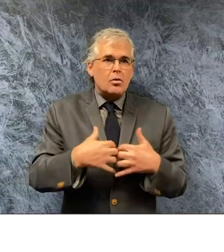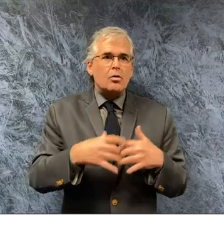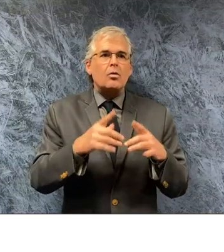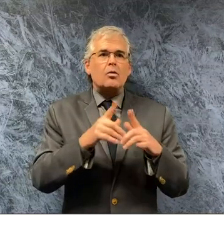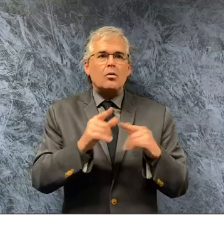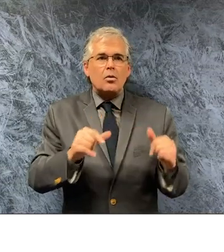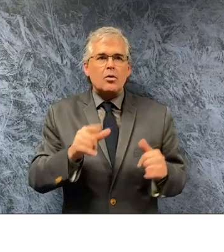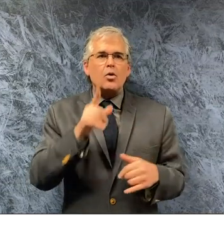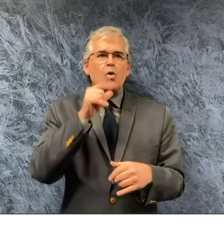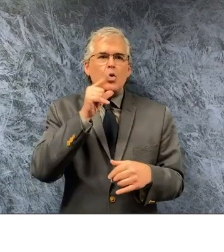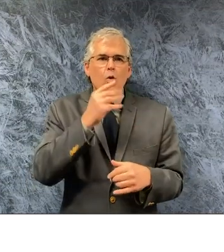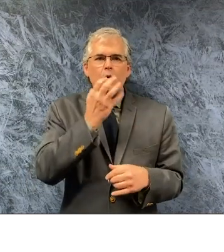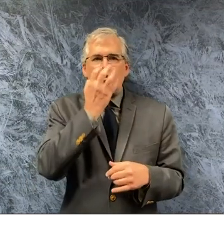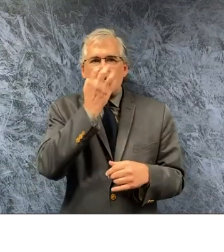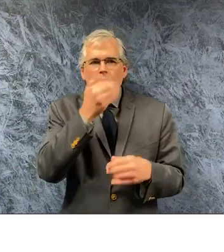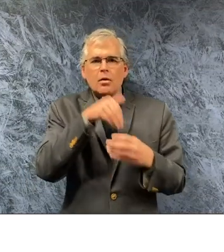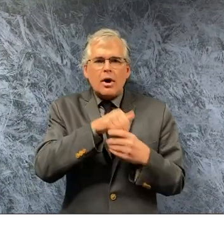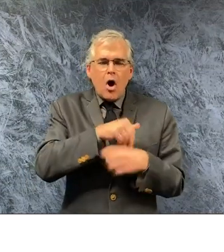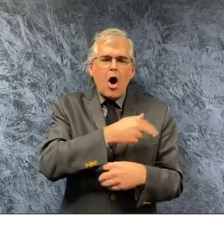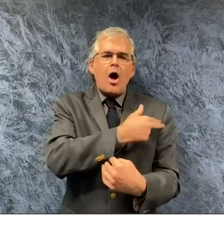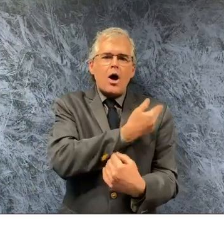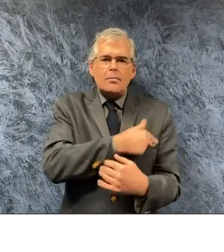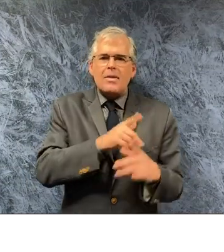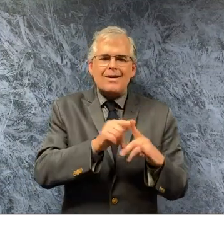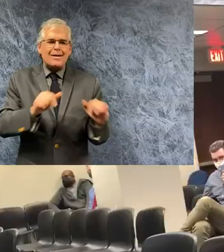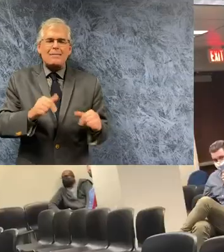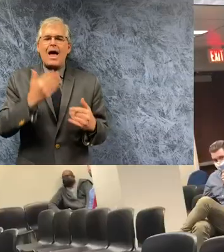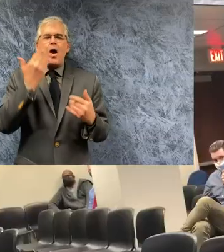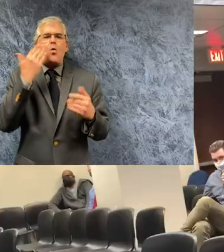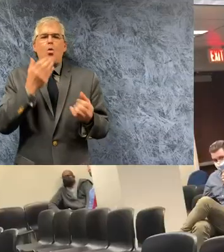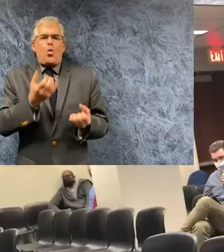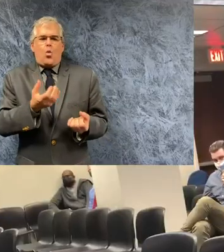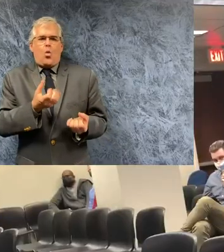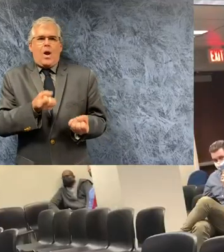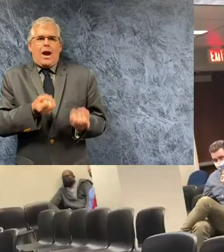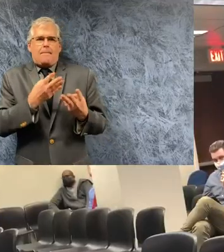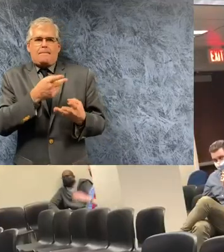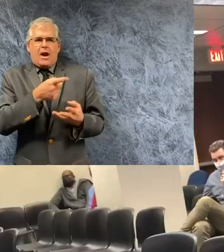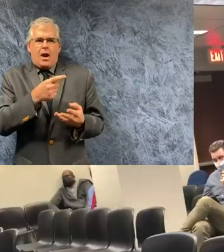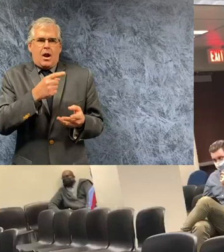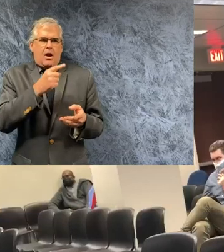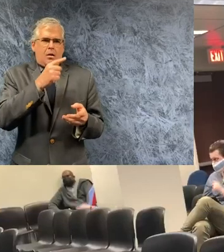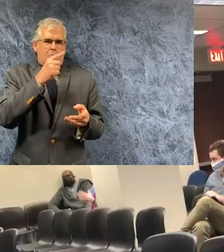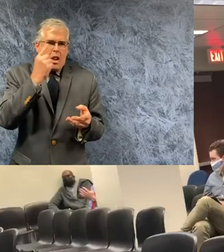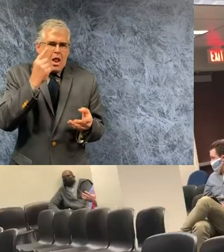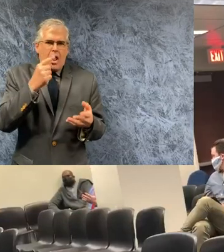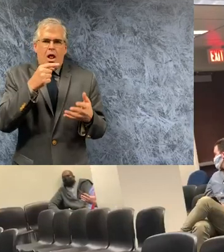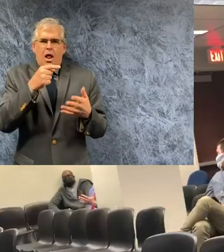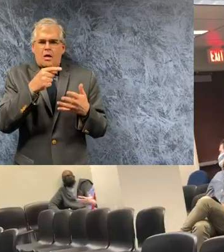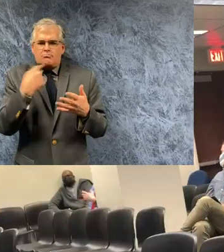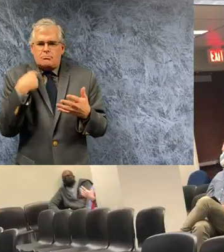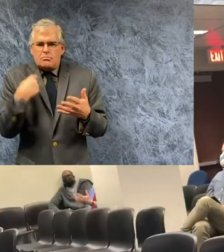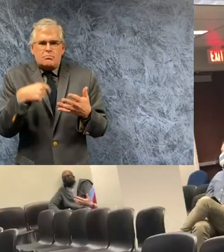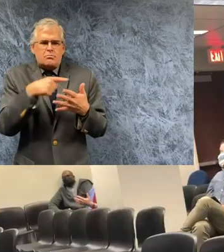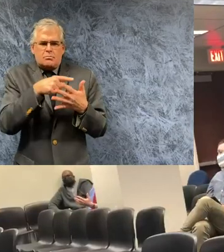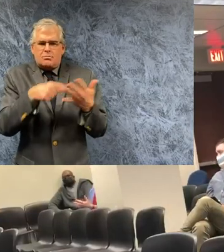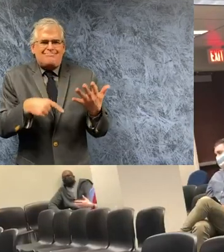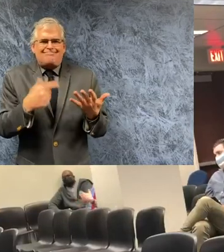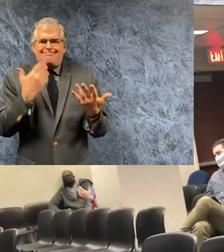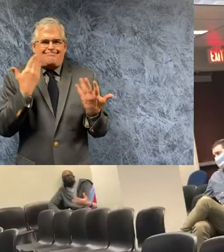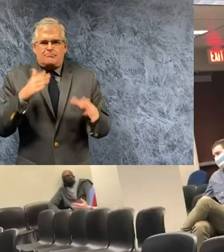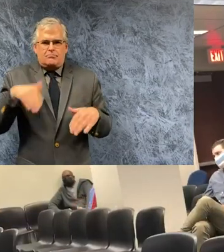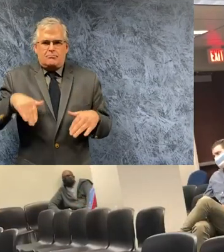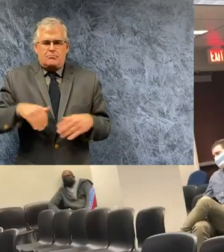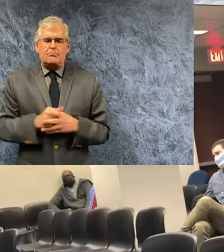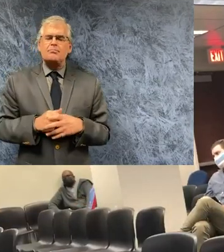tabulated i'd be happy to share them with you but it's a big concern for me it's a very big concern do you have an idea of how many places the worship bar